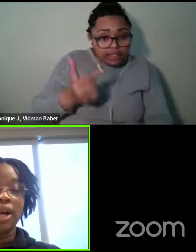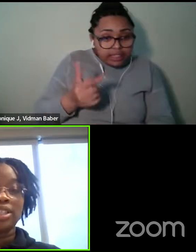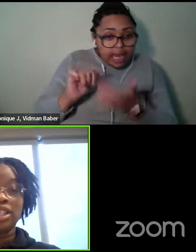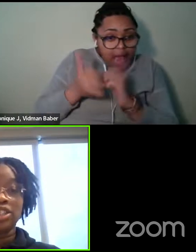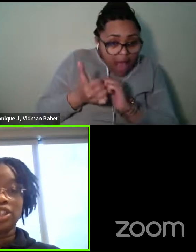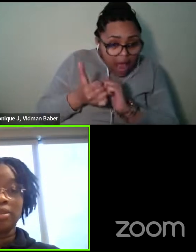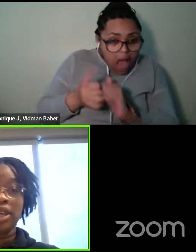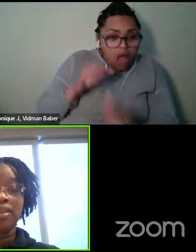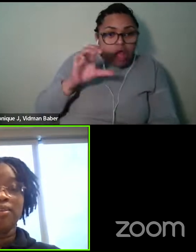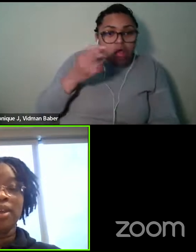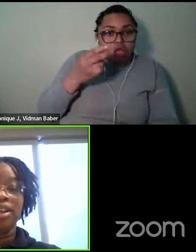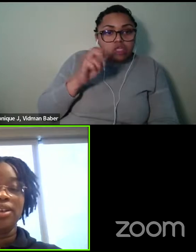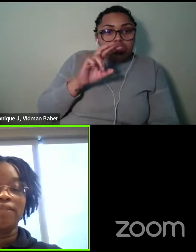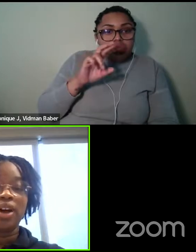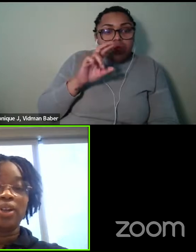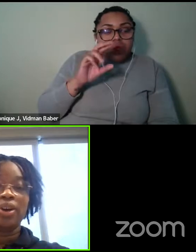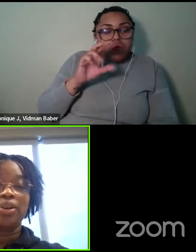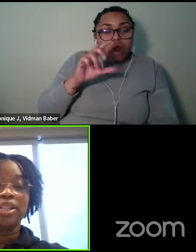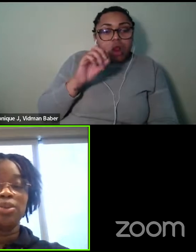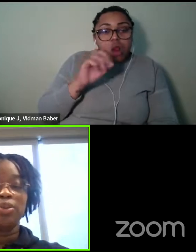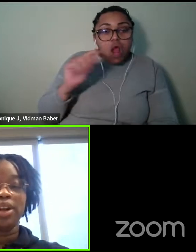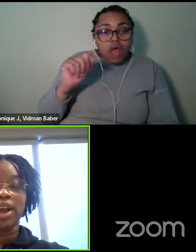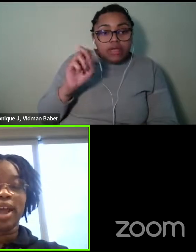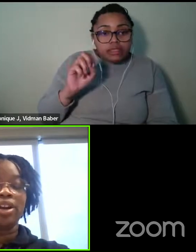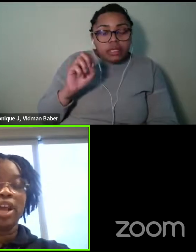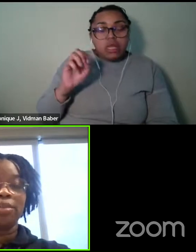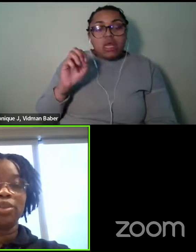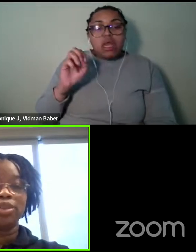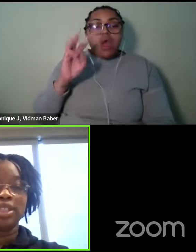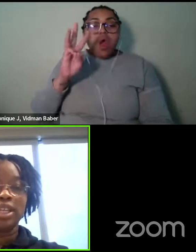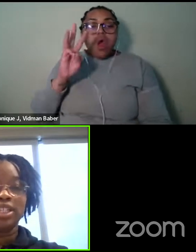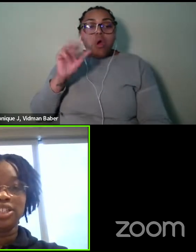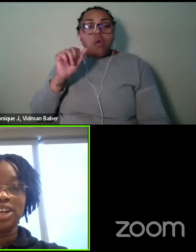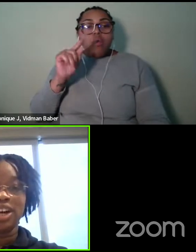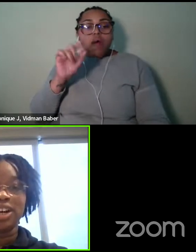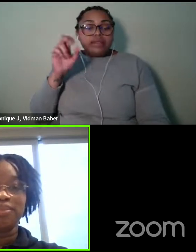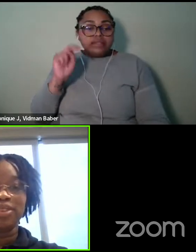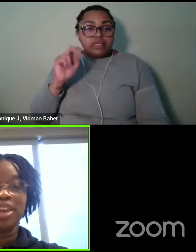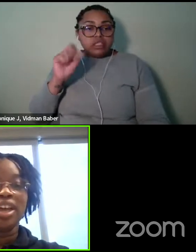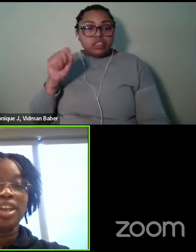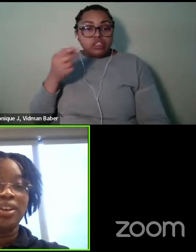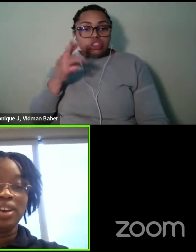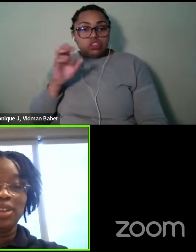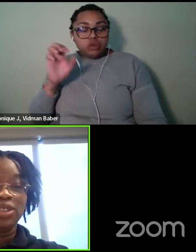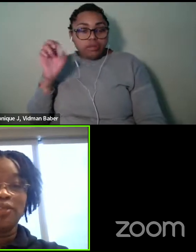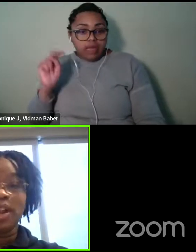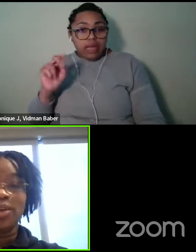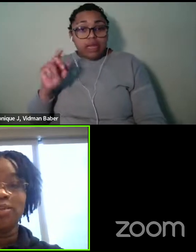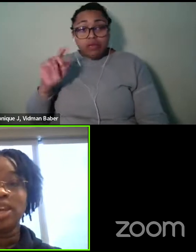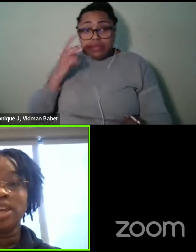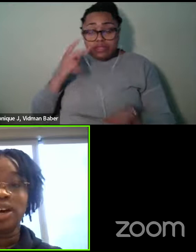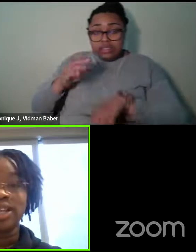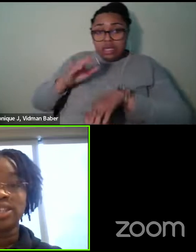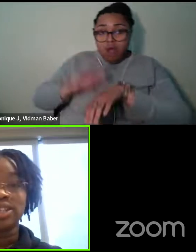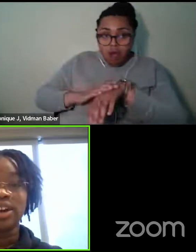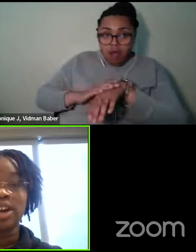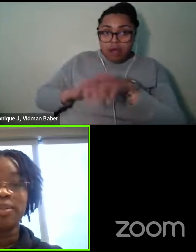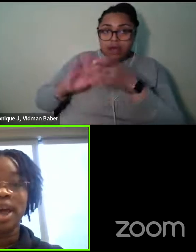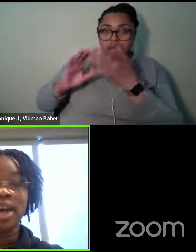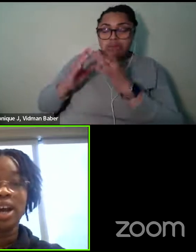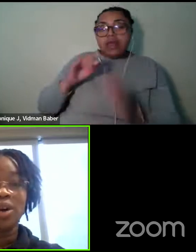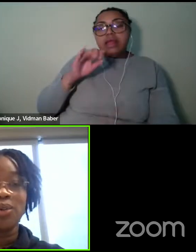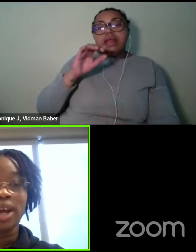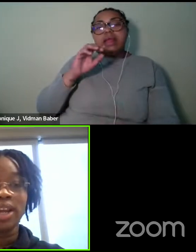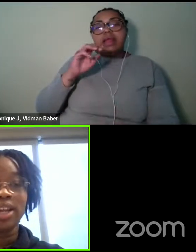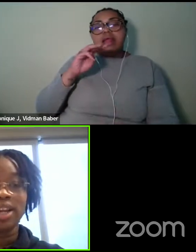Watson Sherman, and you can follow her on Twitter at Emerald City Char. You can also follow me on Instagram